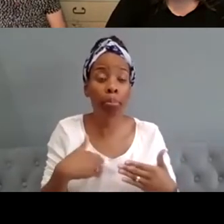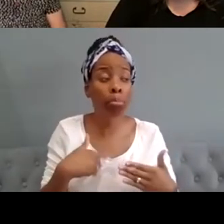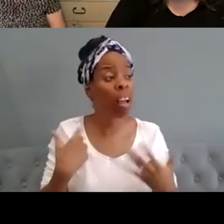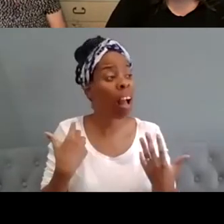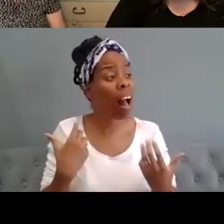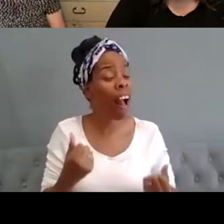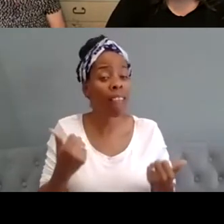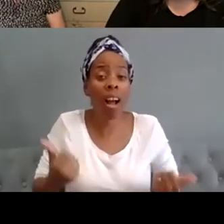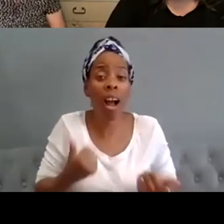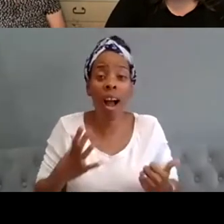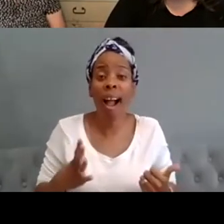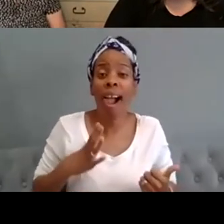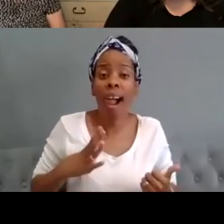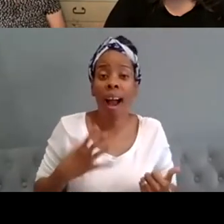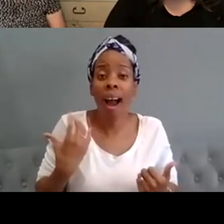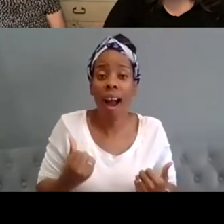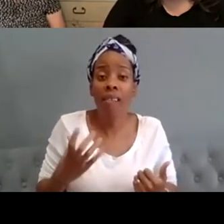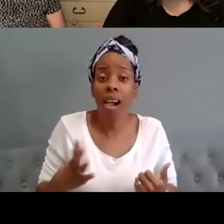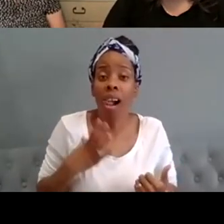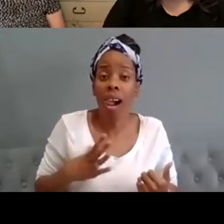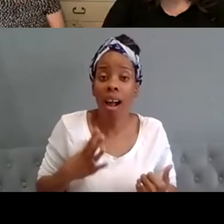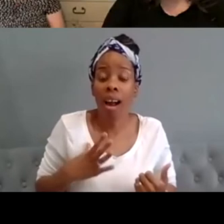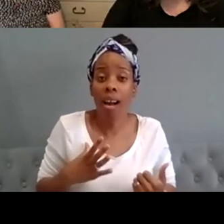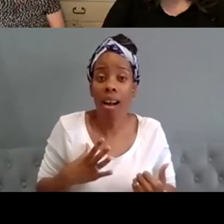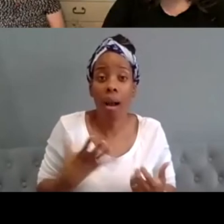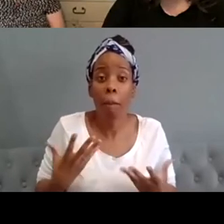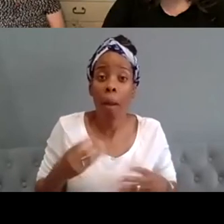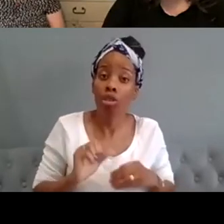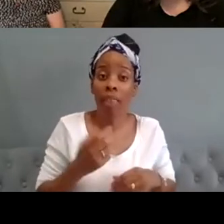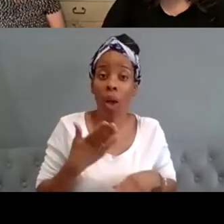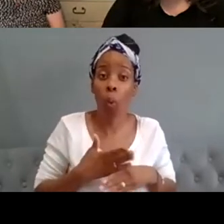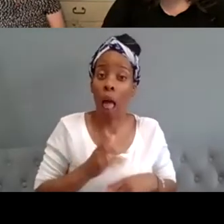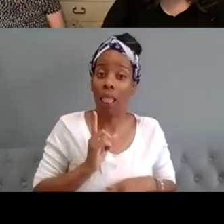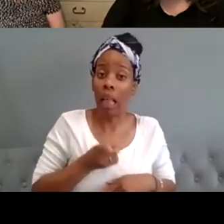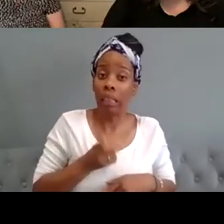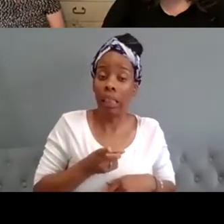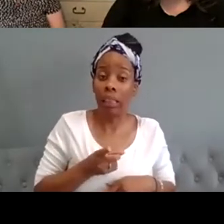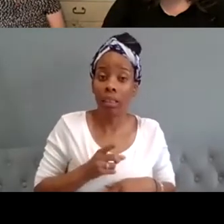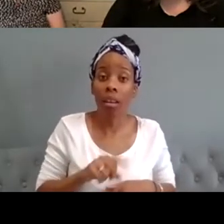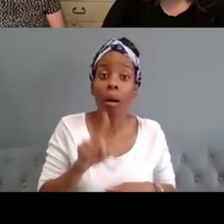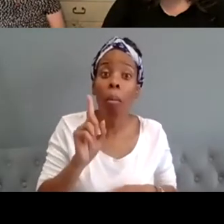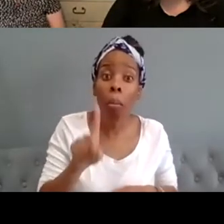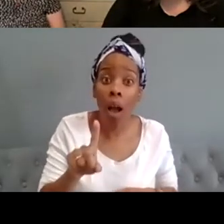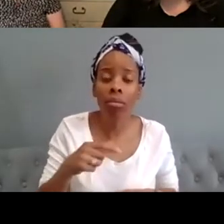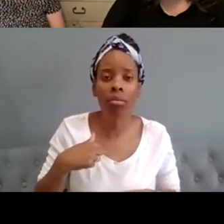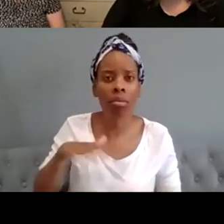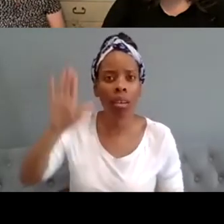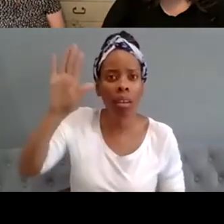place that is part of an artist's practice um whereas if you need something that's something bit